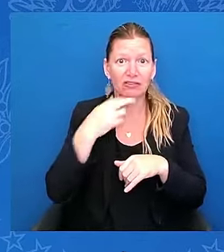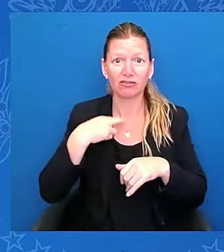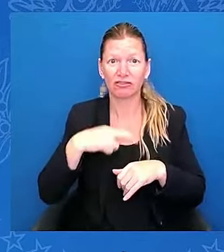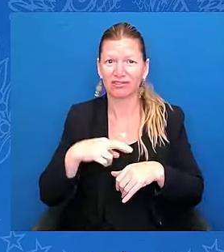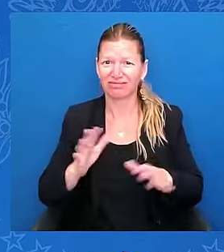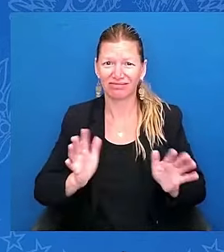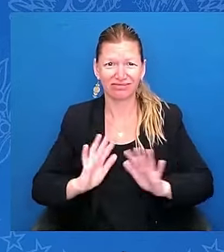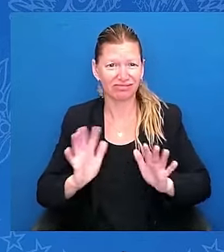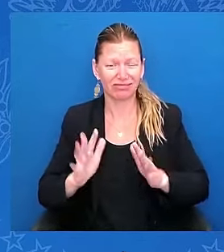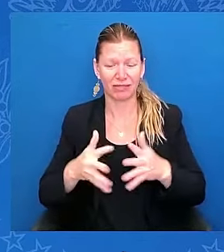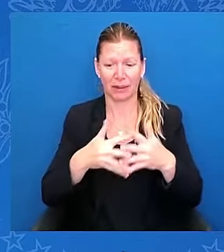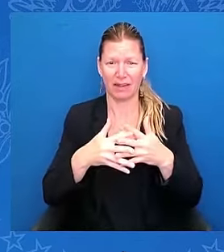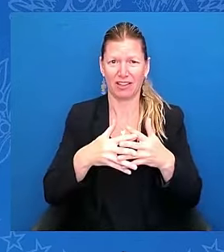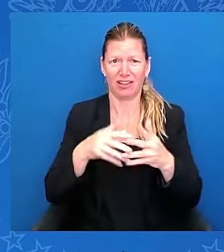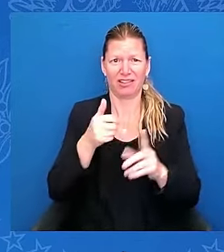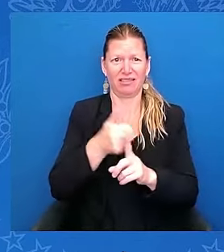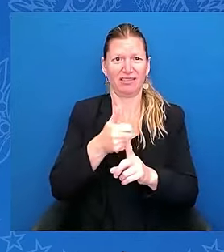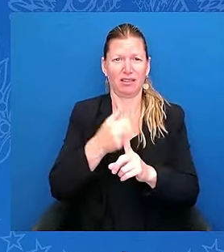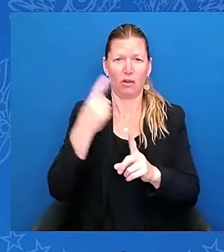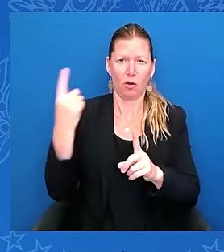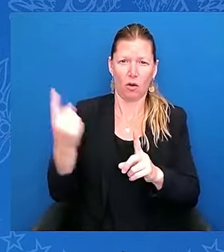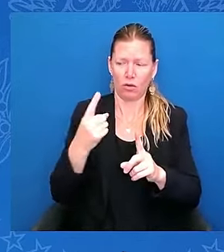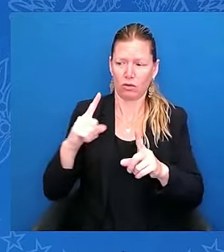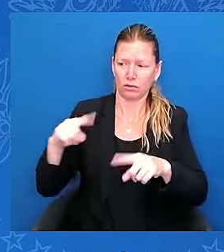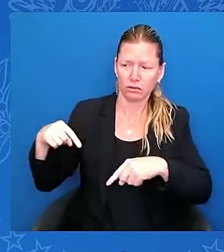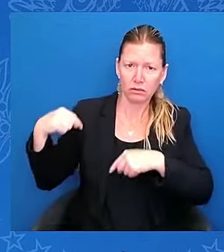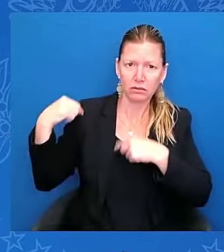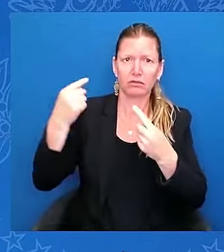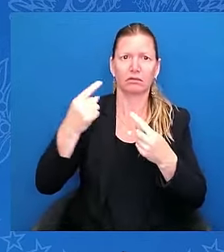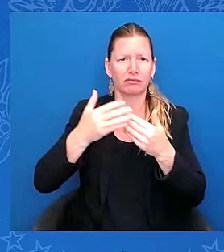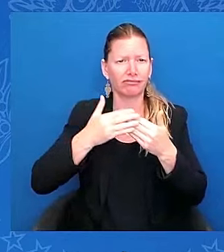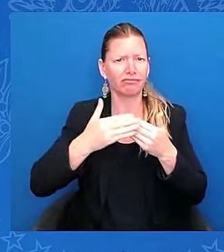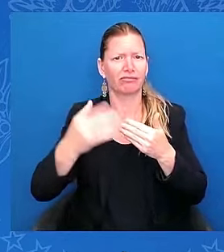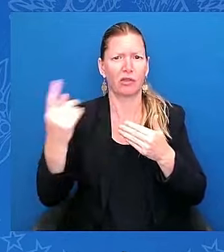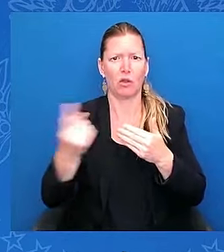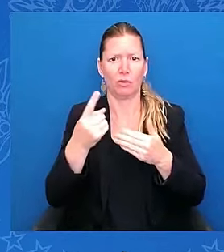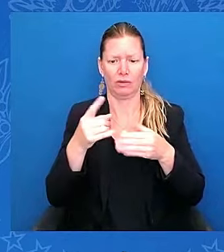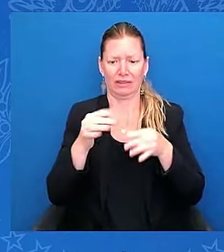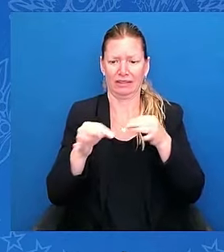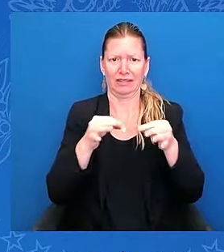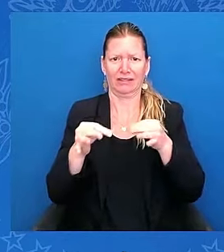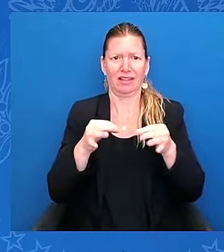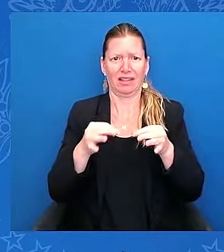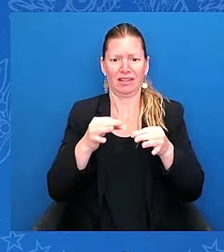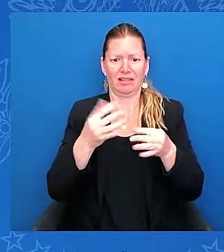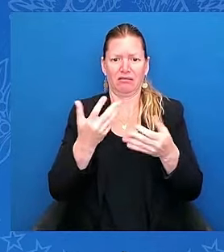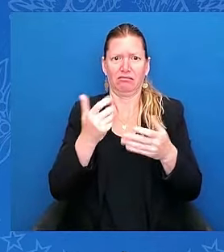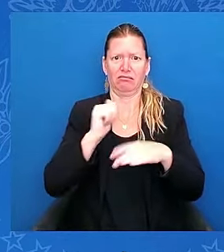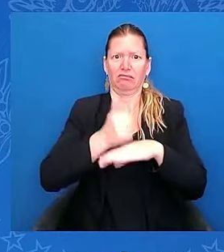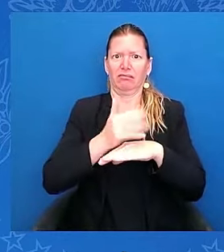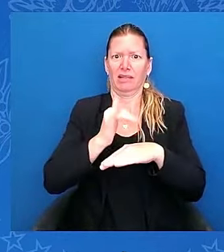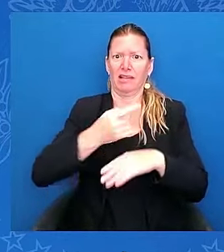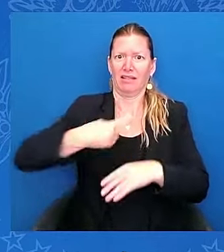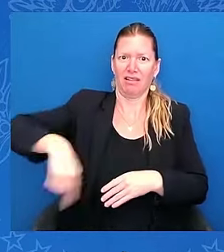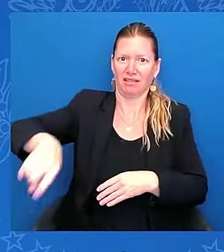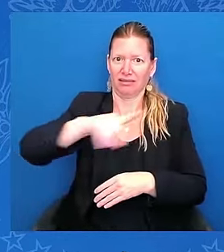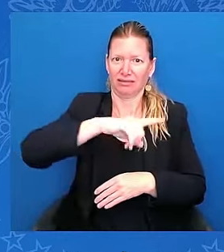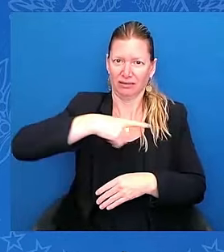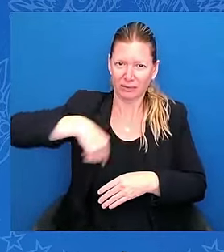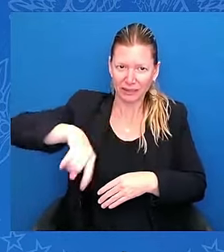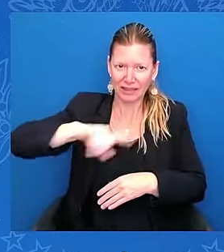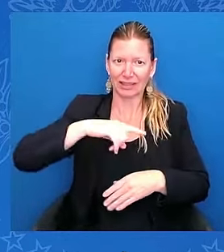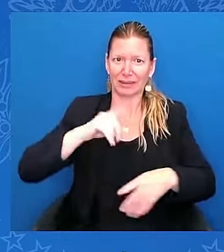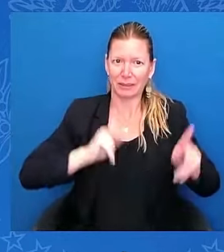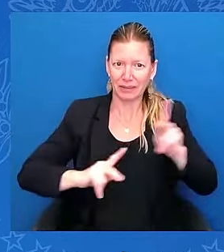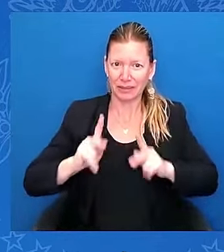us. We the people. So today I want to tell you an American story. You came to